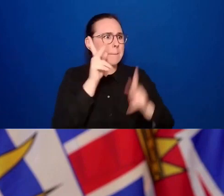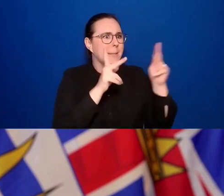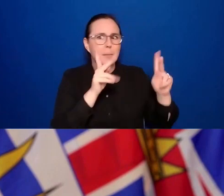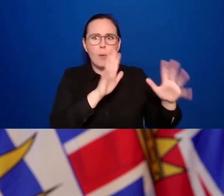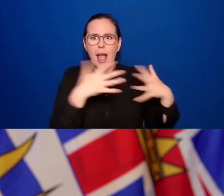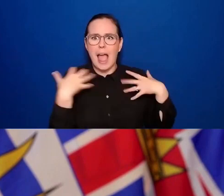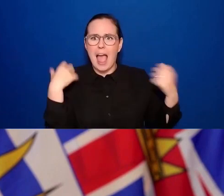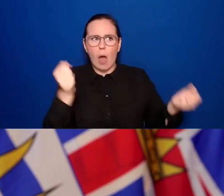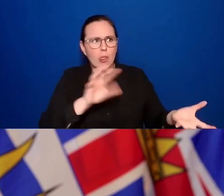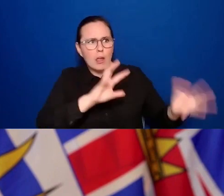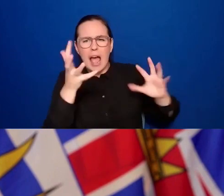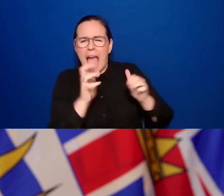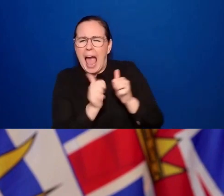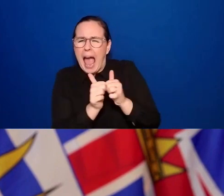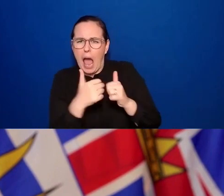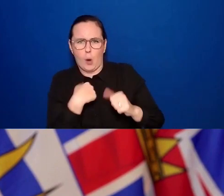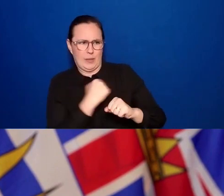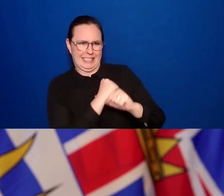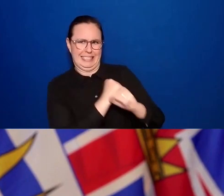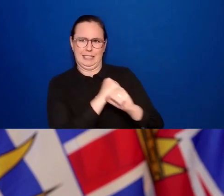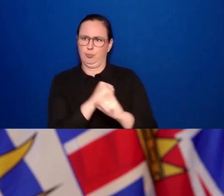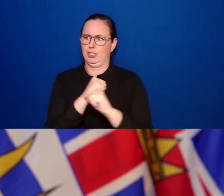Next question is from Rob Shaw, Czech News.